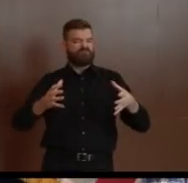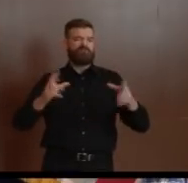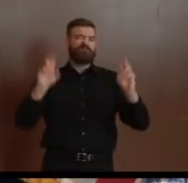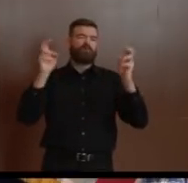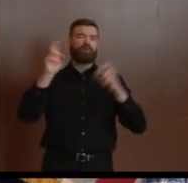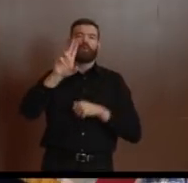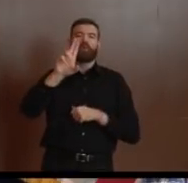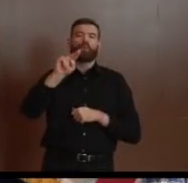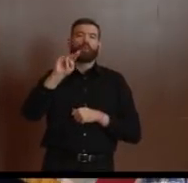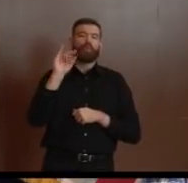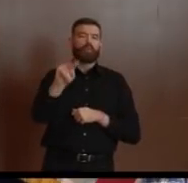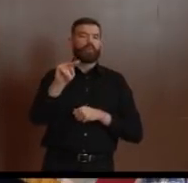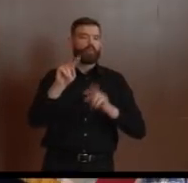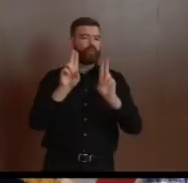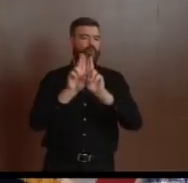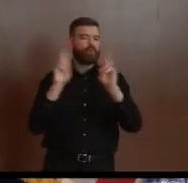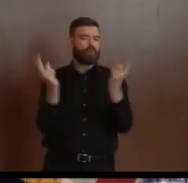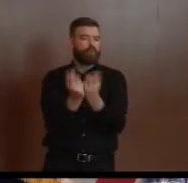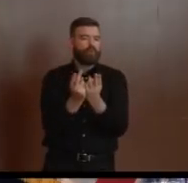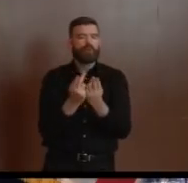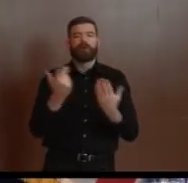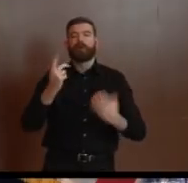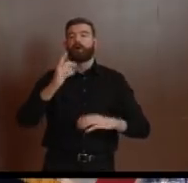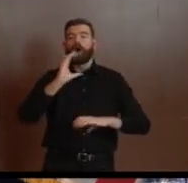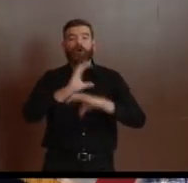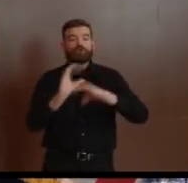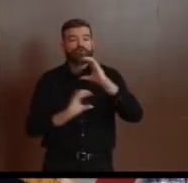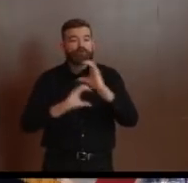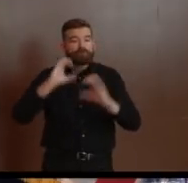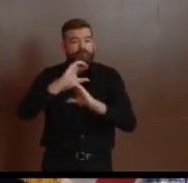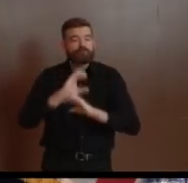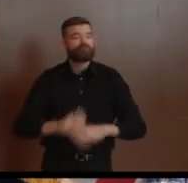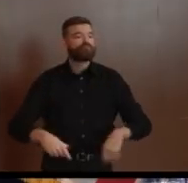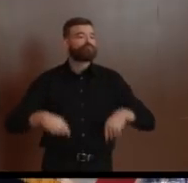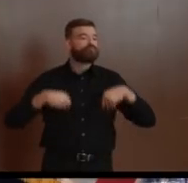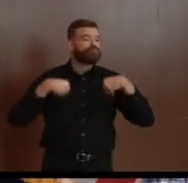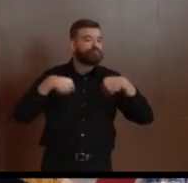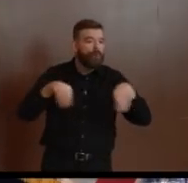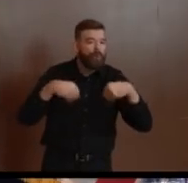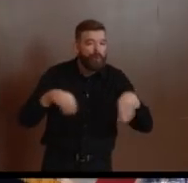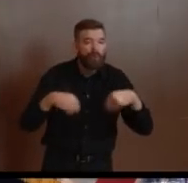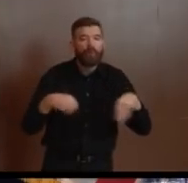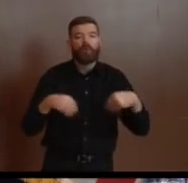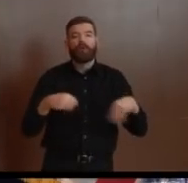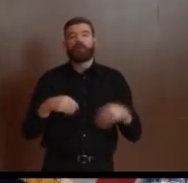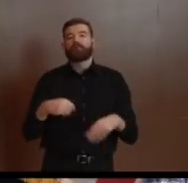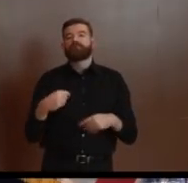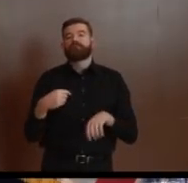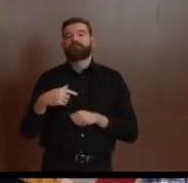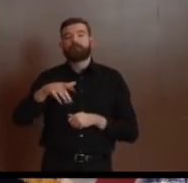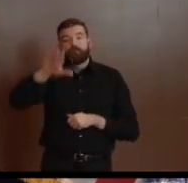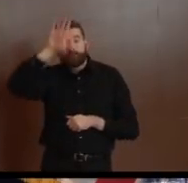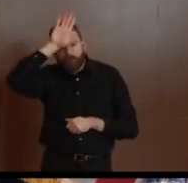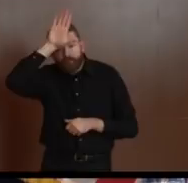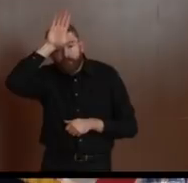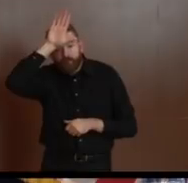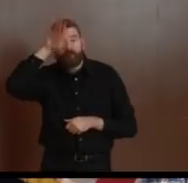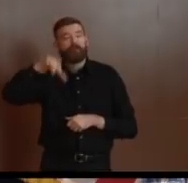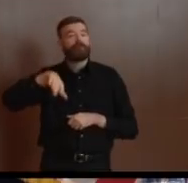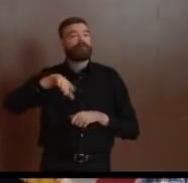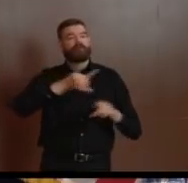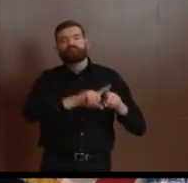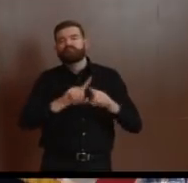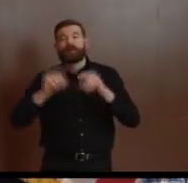to firefighters and everyone in between, educators, etc. So, I want to give them a big shout-out. They gave me the opportunity